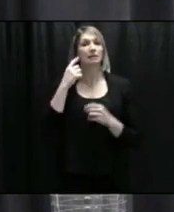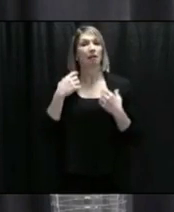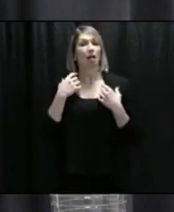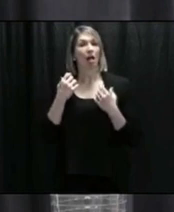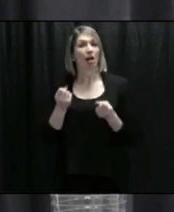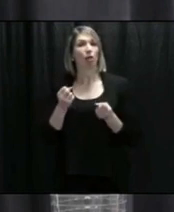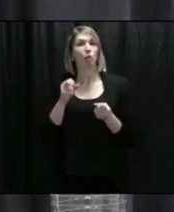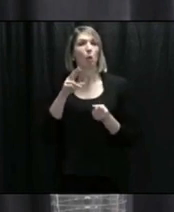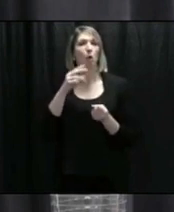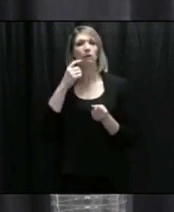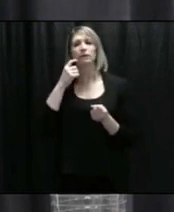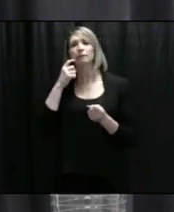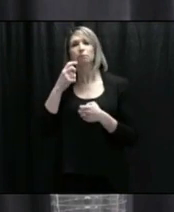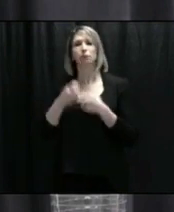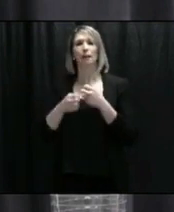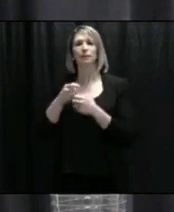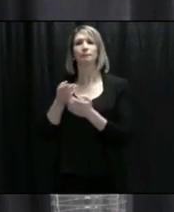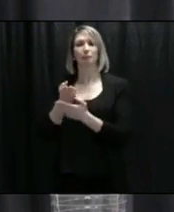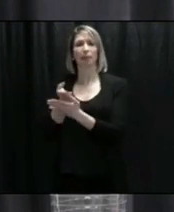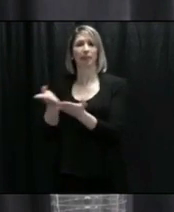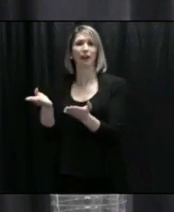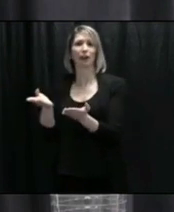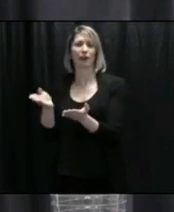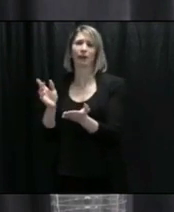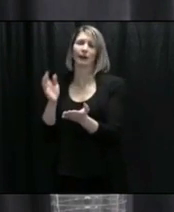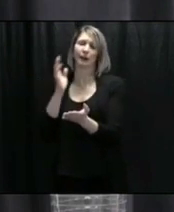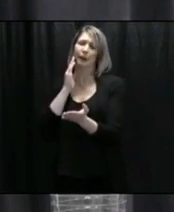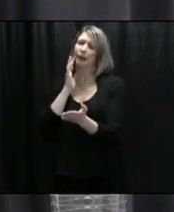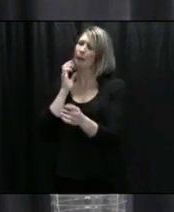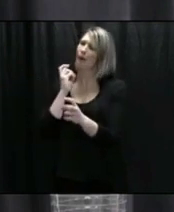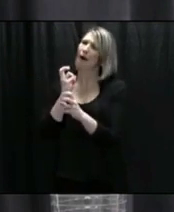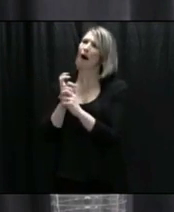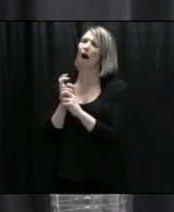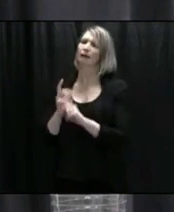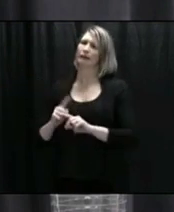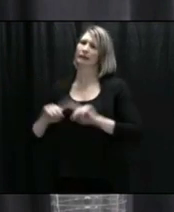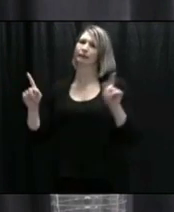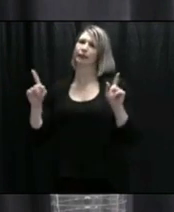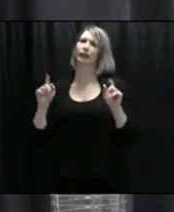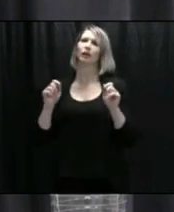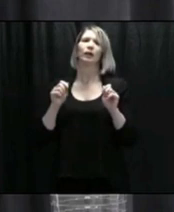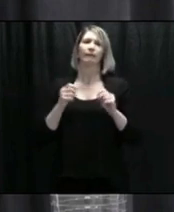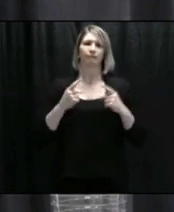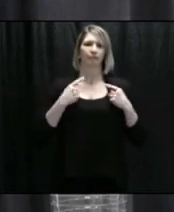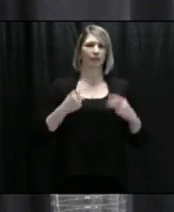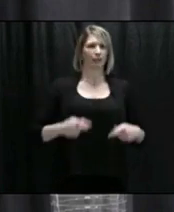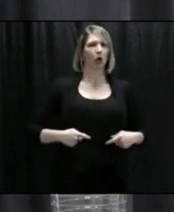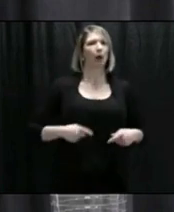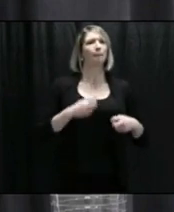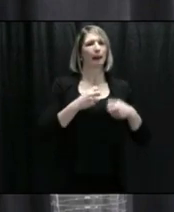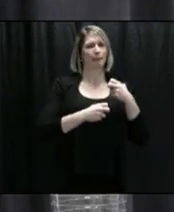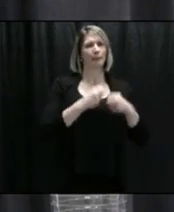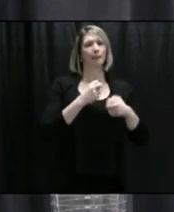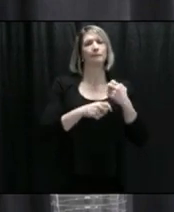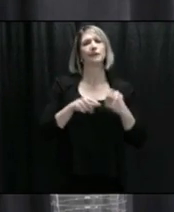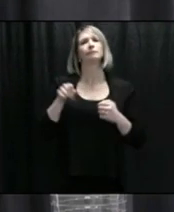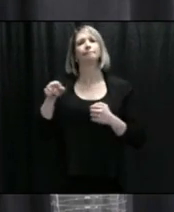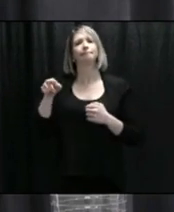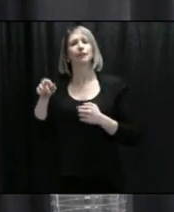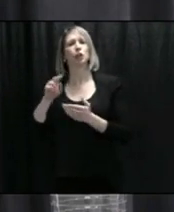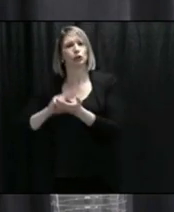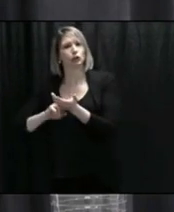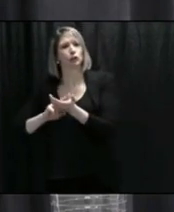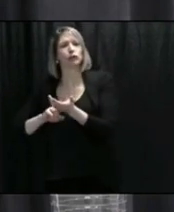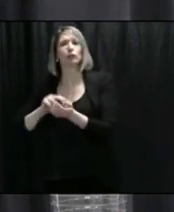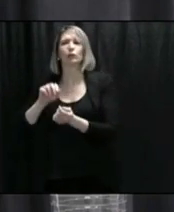problems may be somewhat different than people with physical illnesses. Certainly if those nurses or indeed